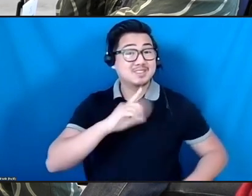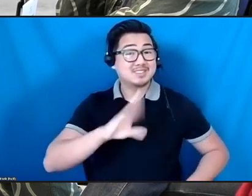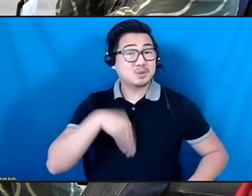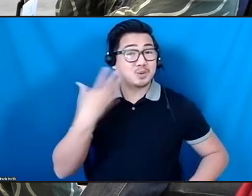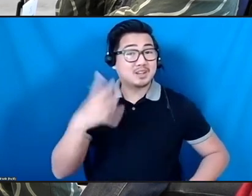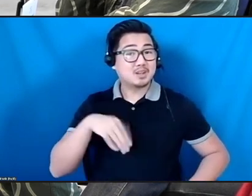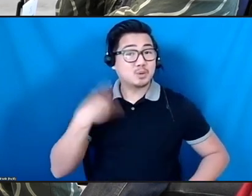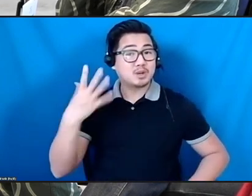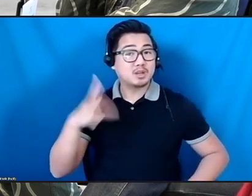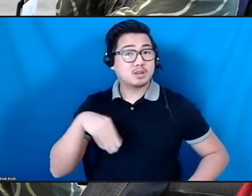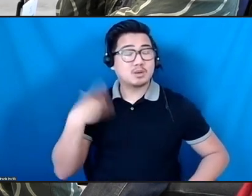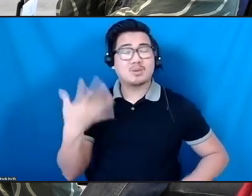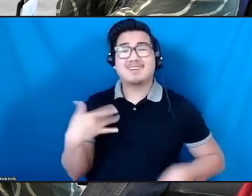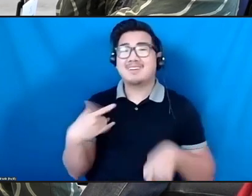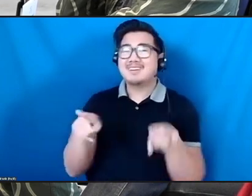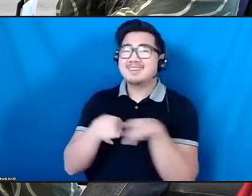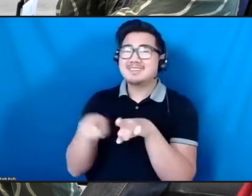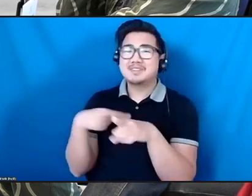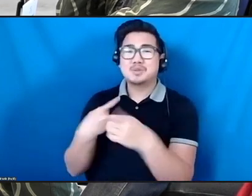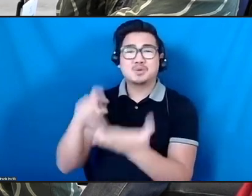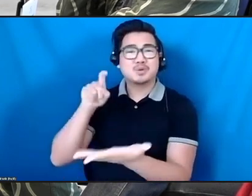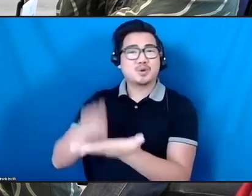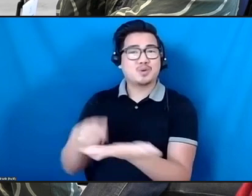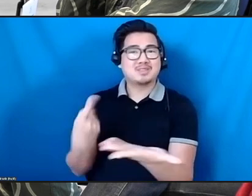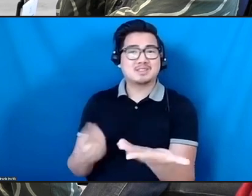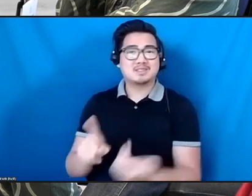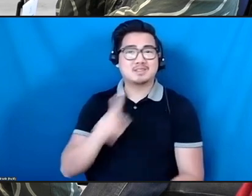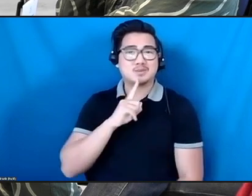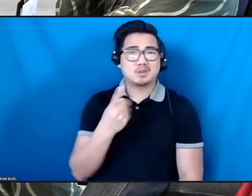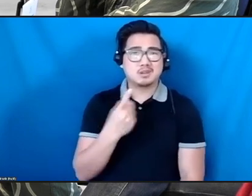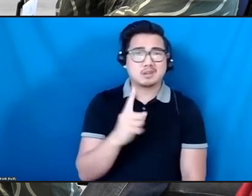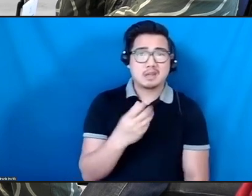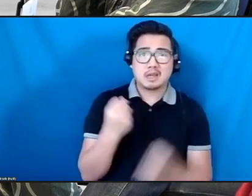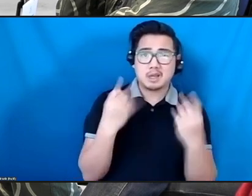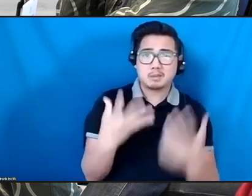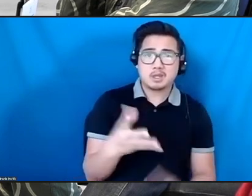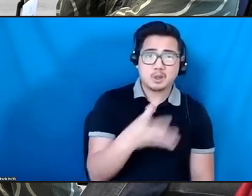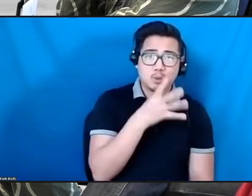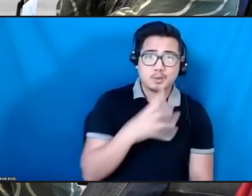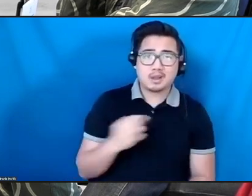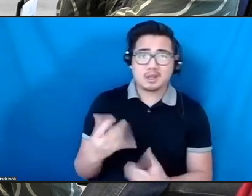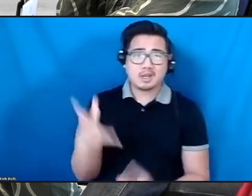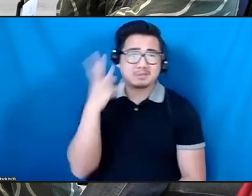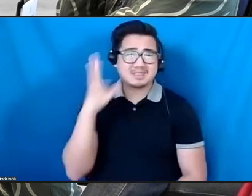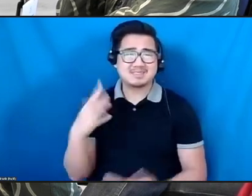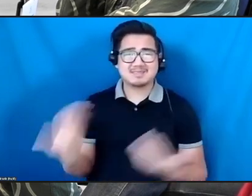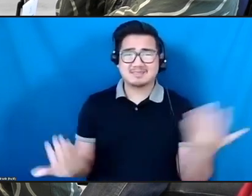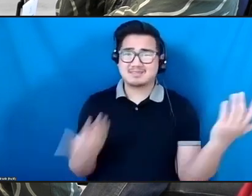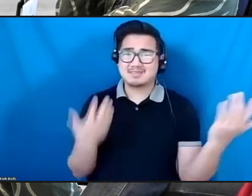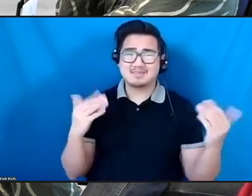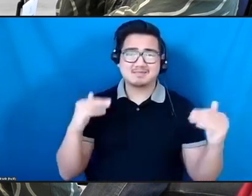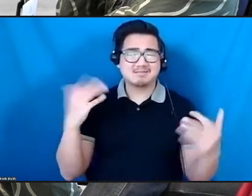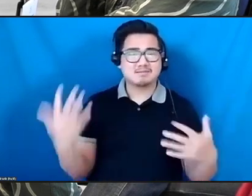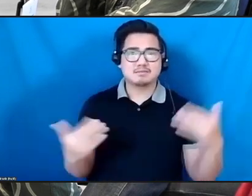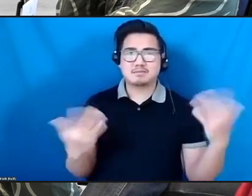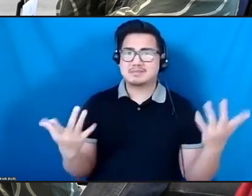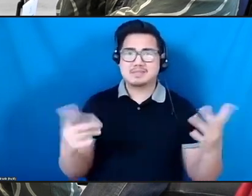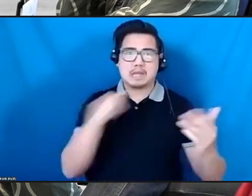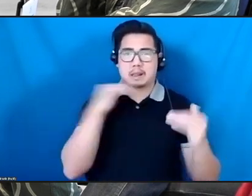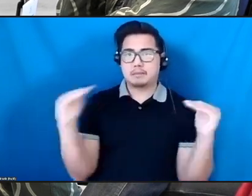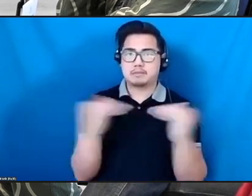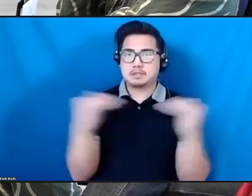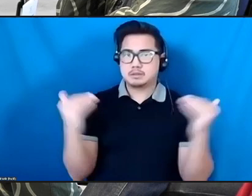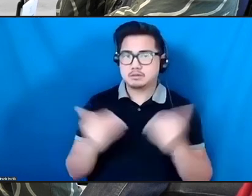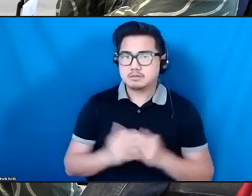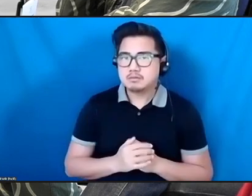And we're saying, now, now the institutions are going to pay attention to artists of color and, and arts, arts